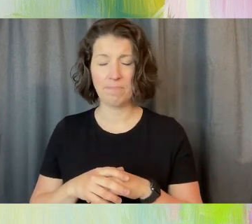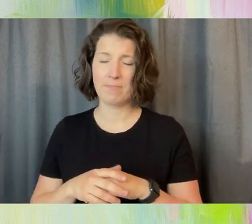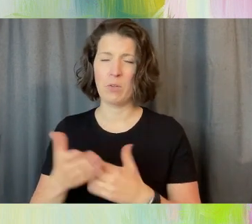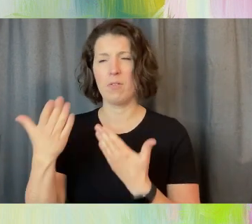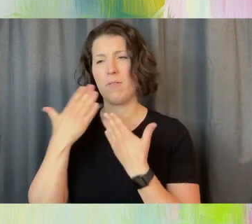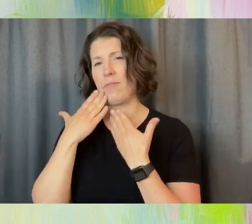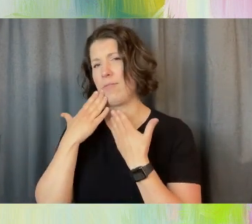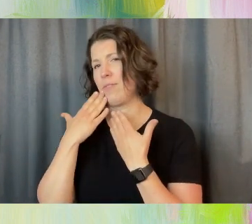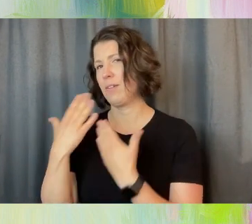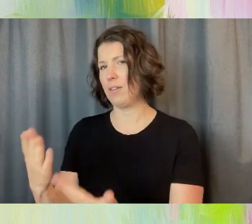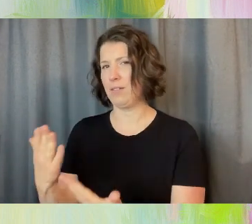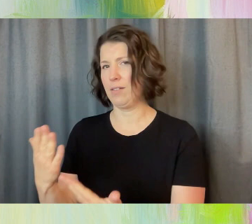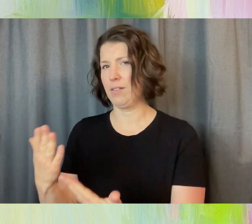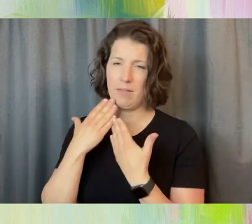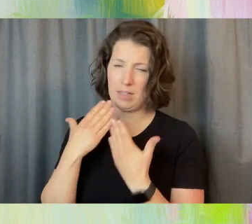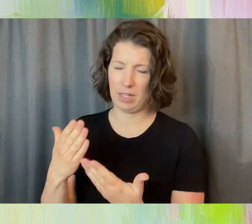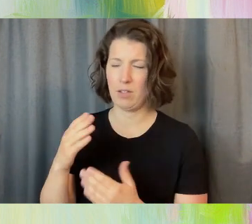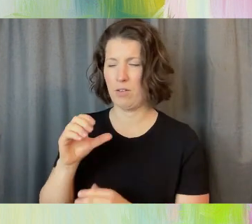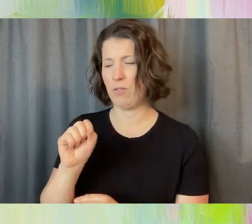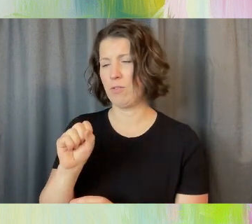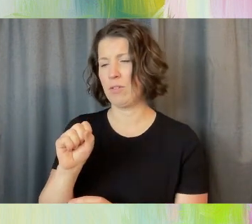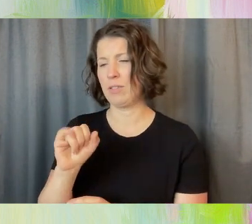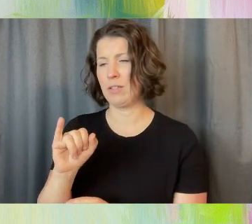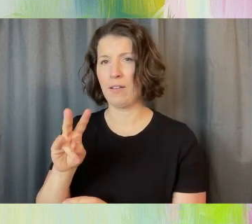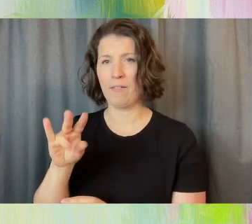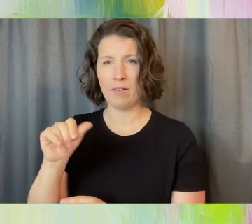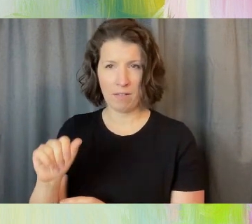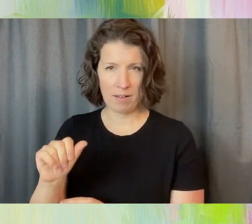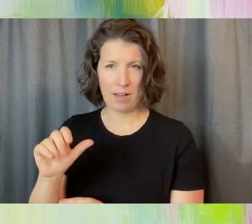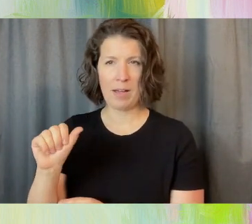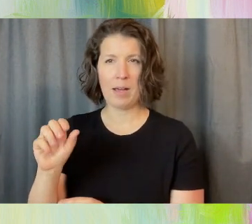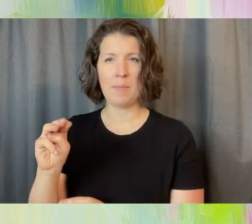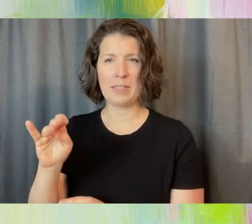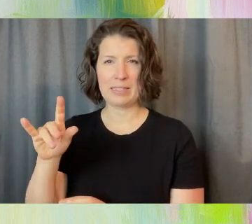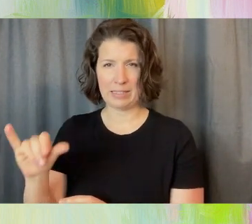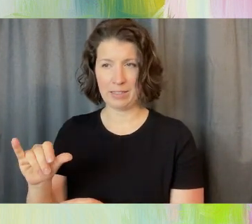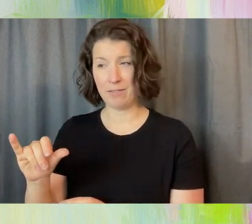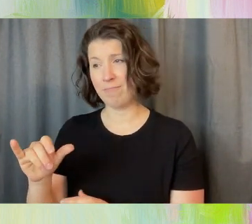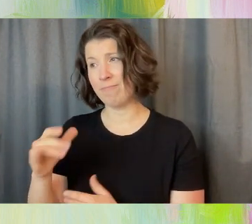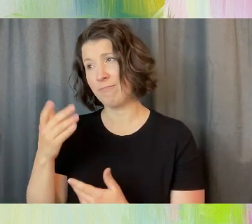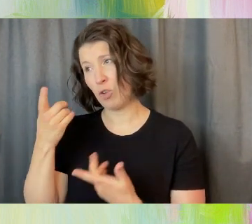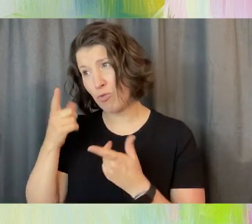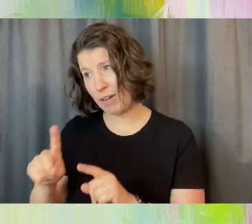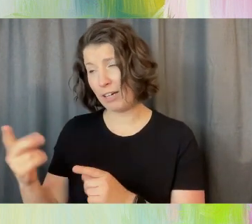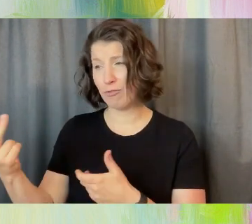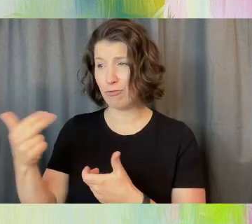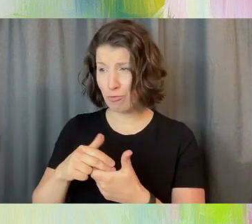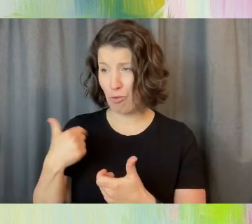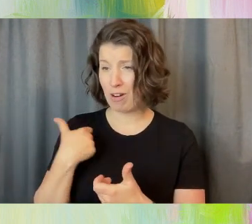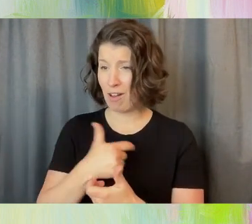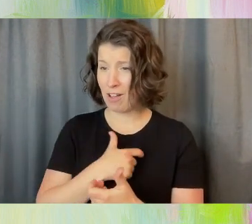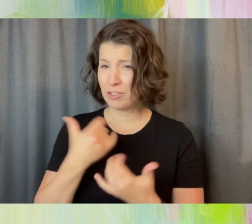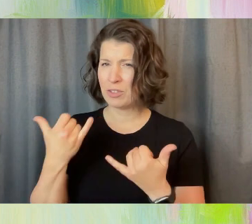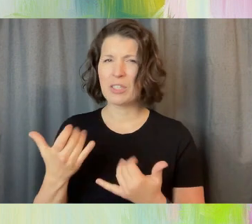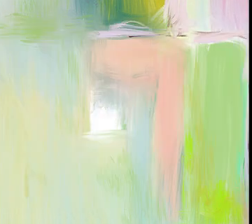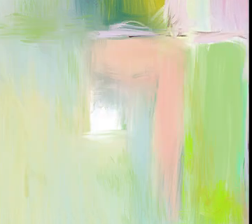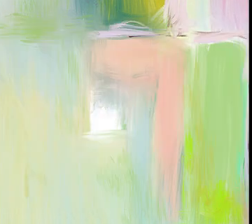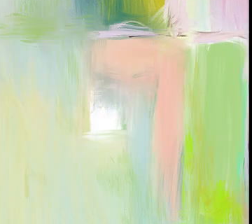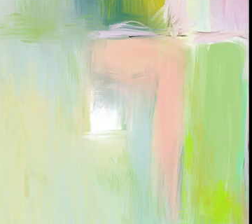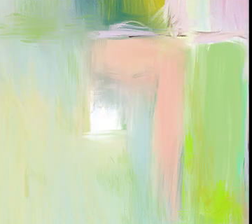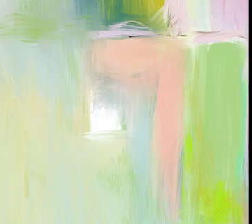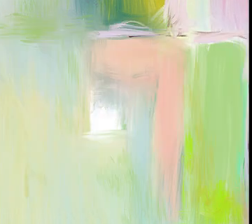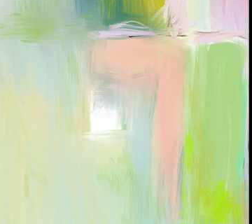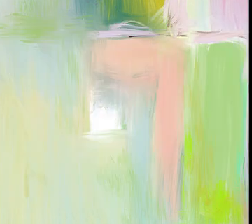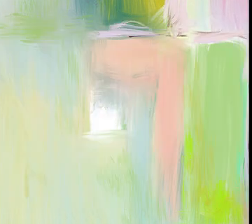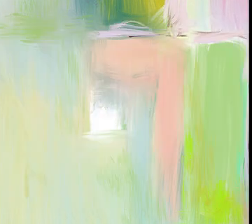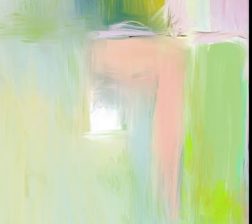Sylvia Amesty for agreeing to join us today, and let's roll the documentary, please. Dr. If you